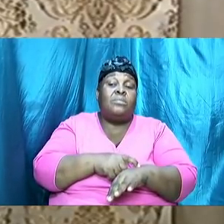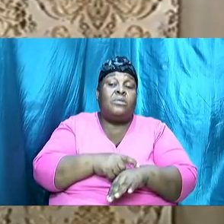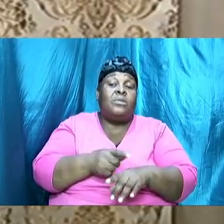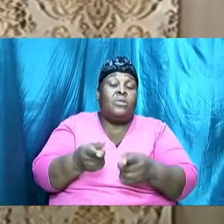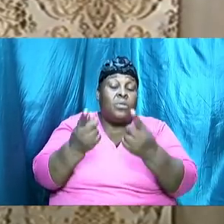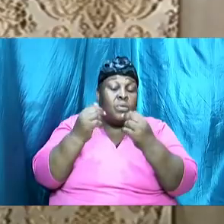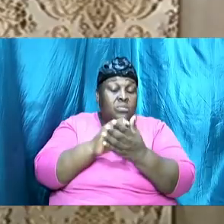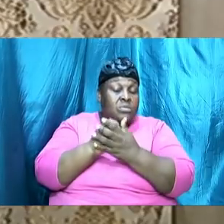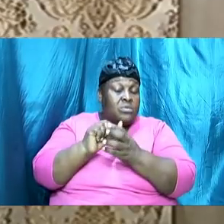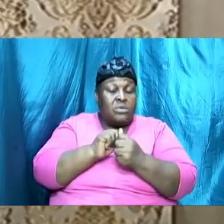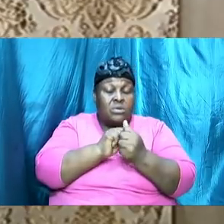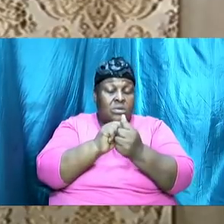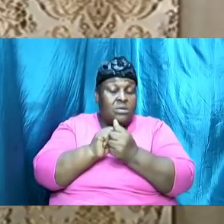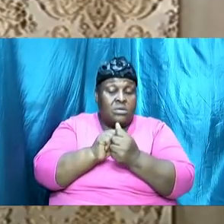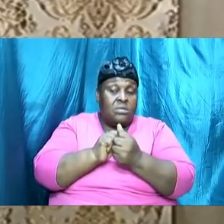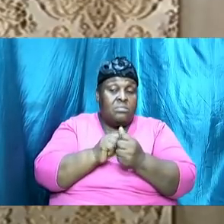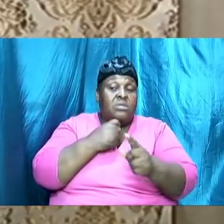started